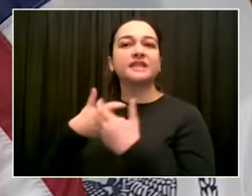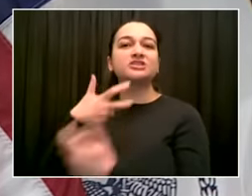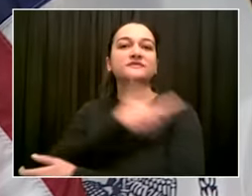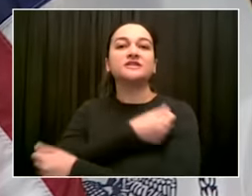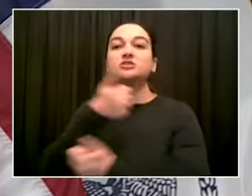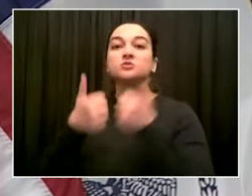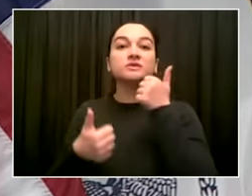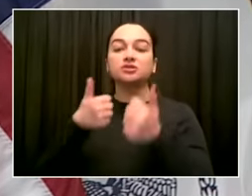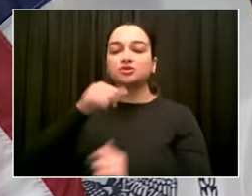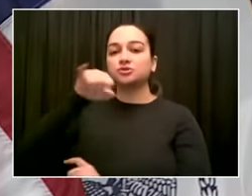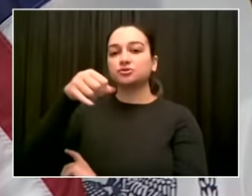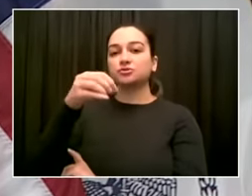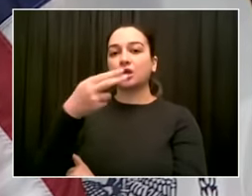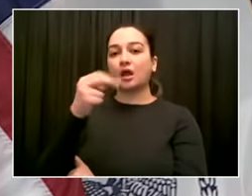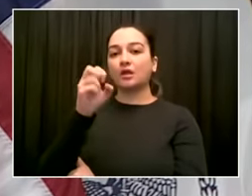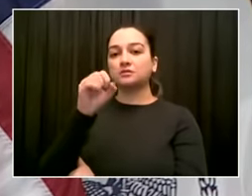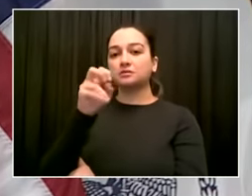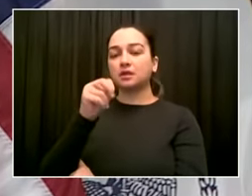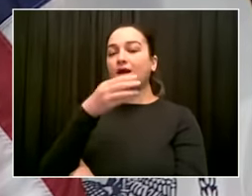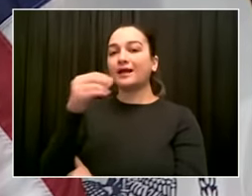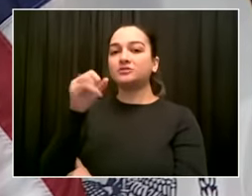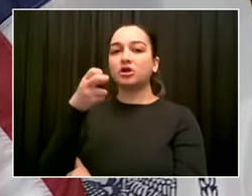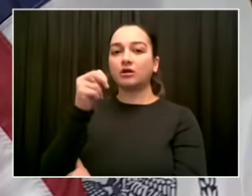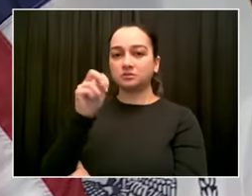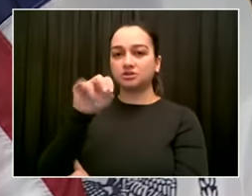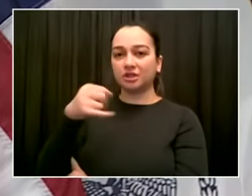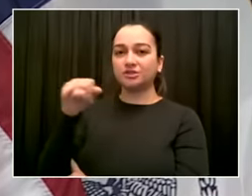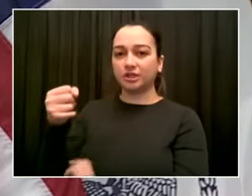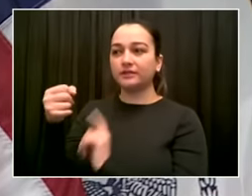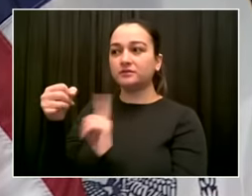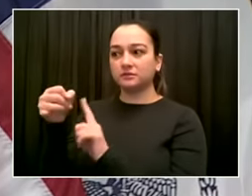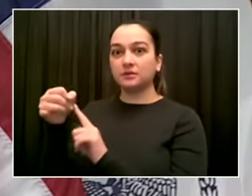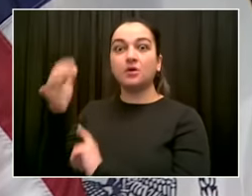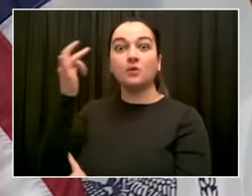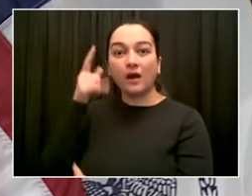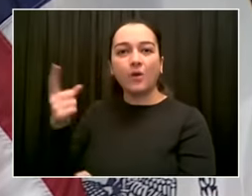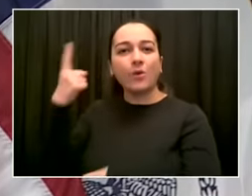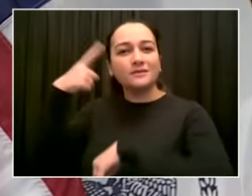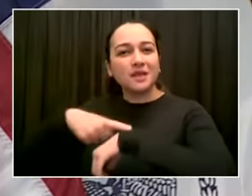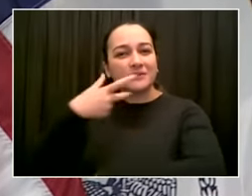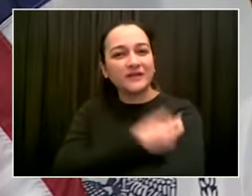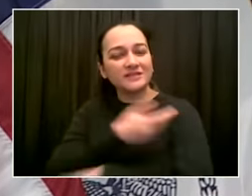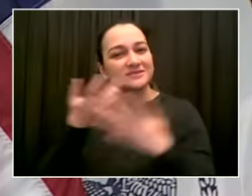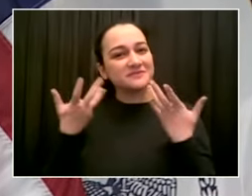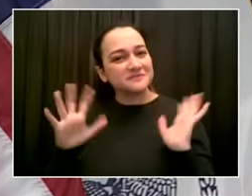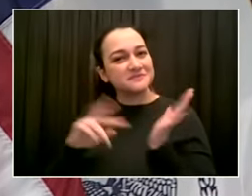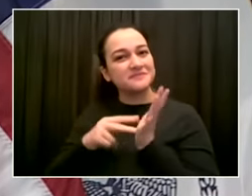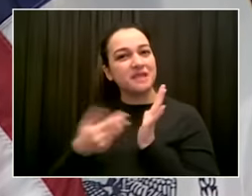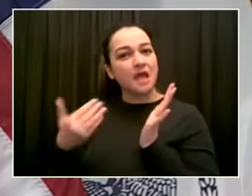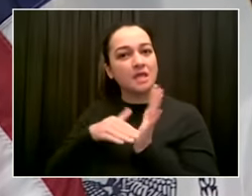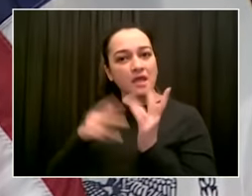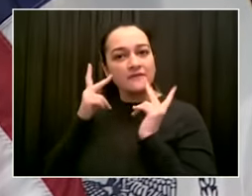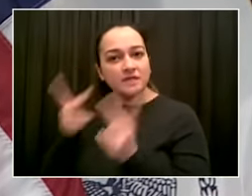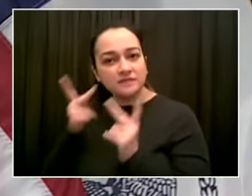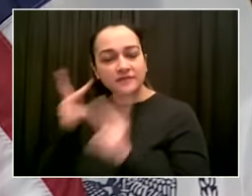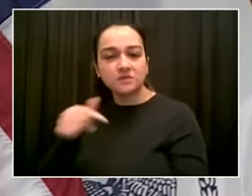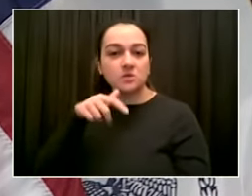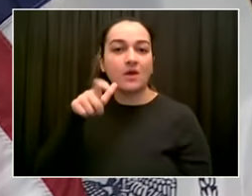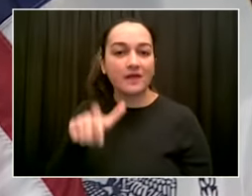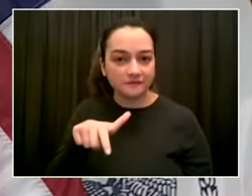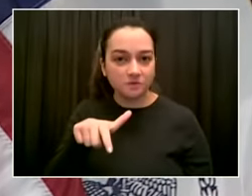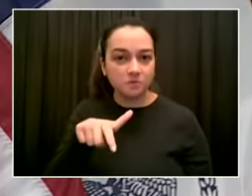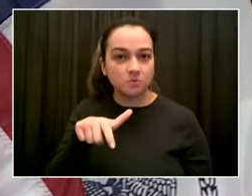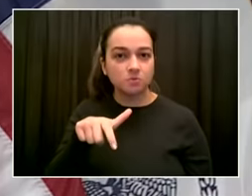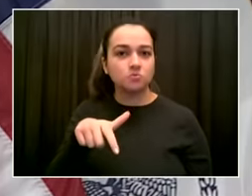The focus, first and foremost, will be on neighborhoods of greatest need, those 33 neighborhoods. So that's the basic outline. But we will be filling in